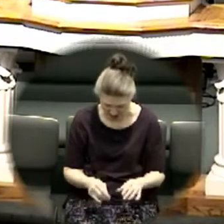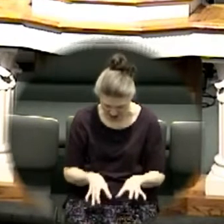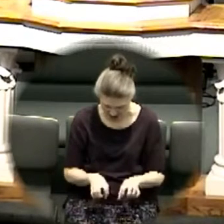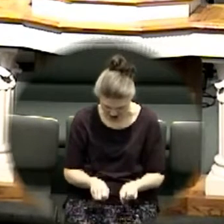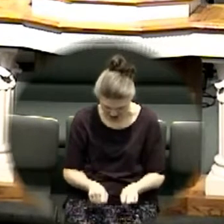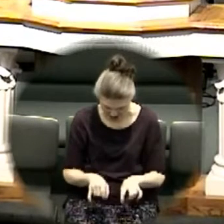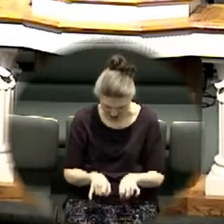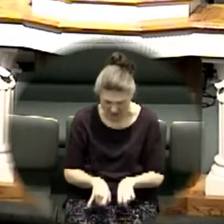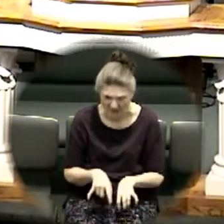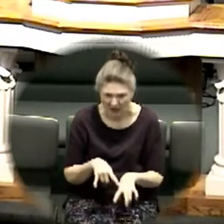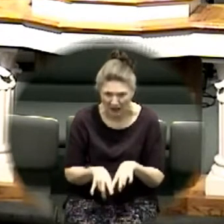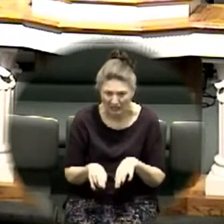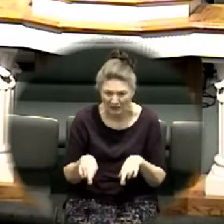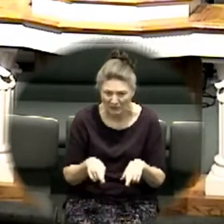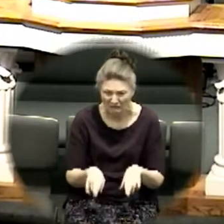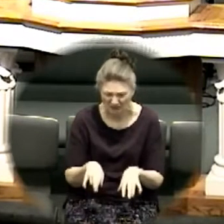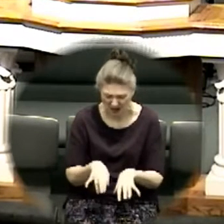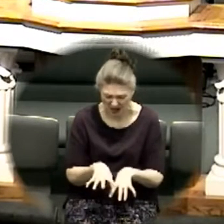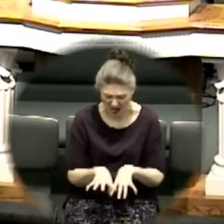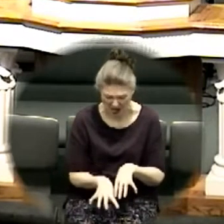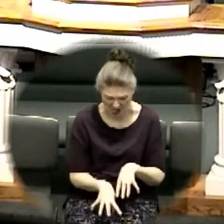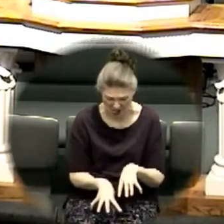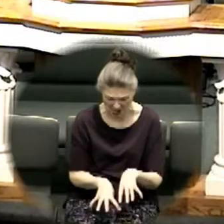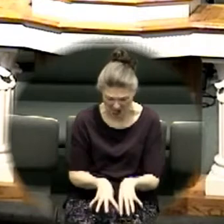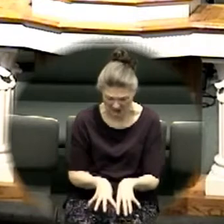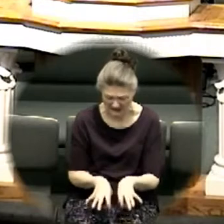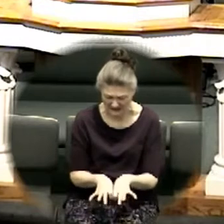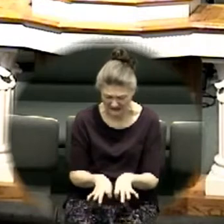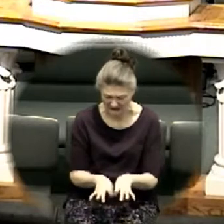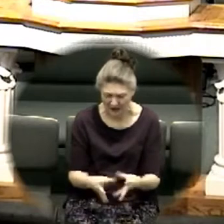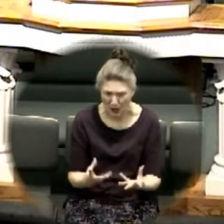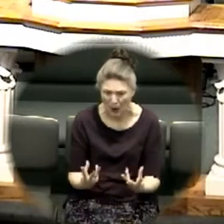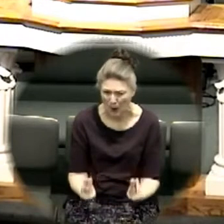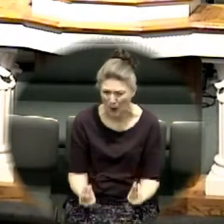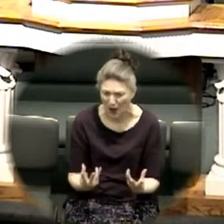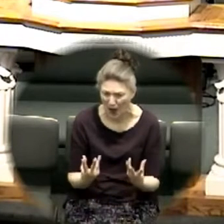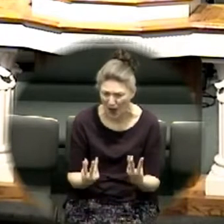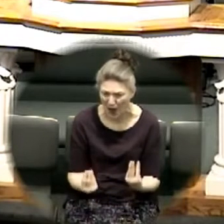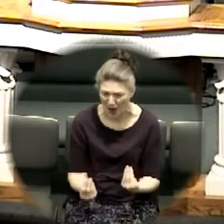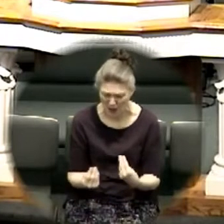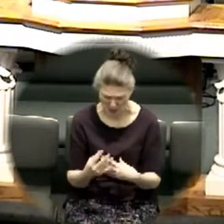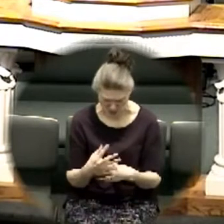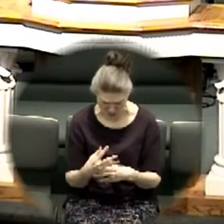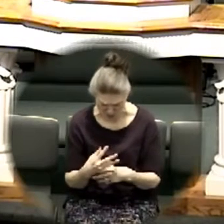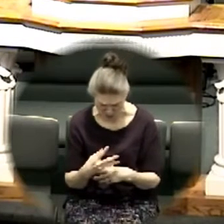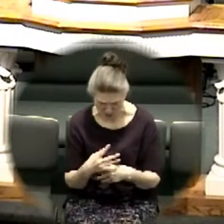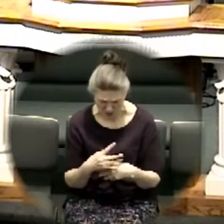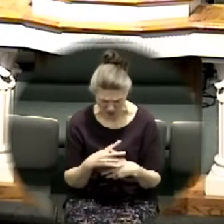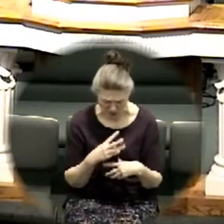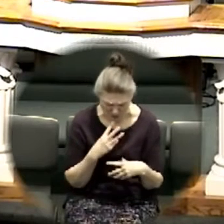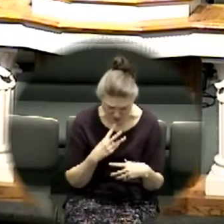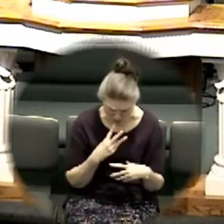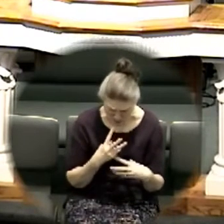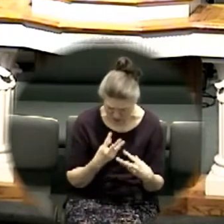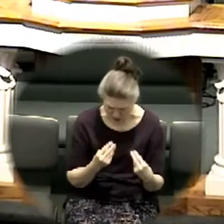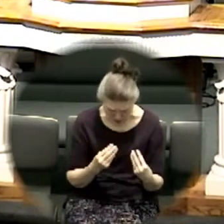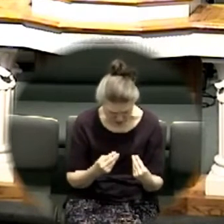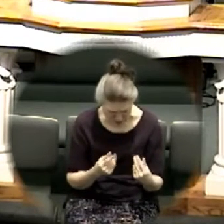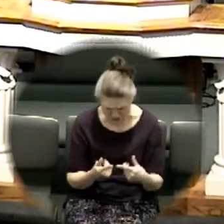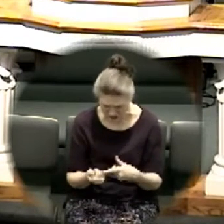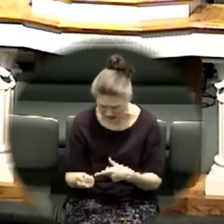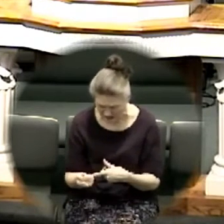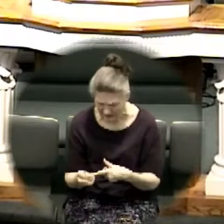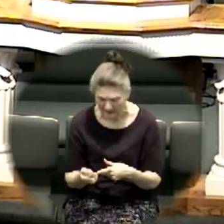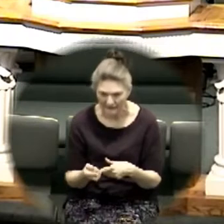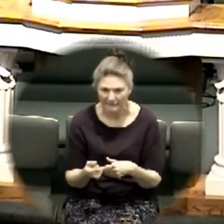down in that river and he's walking as and then the second batch of guys start go in to the water and when their